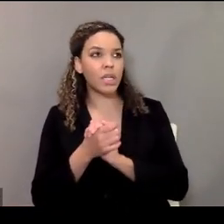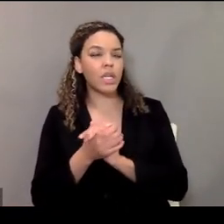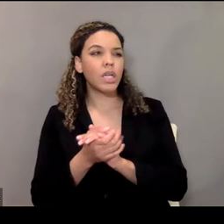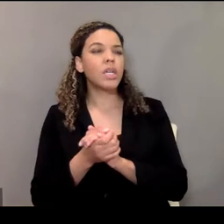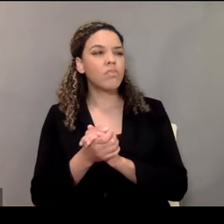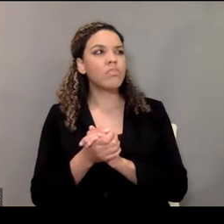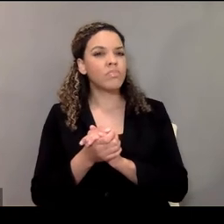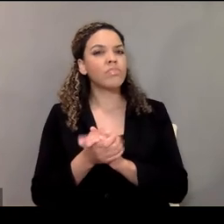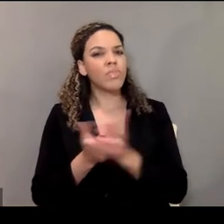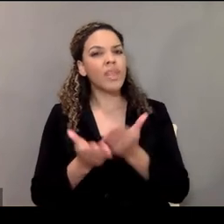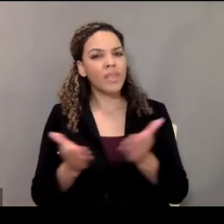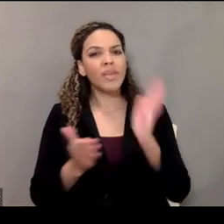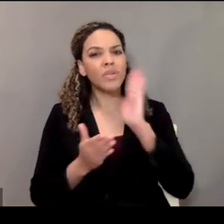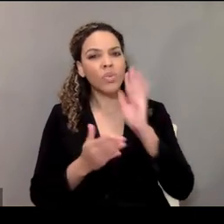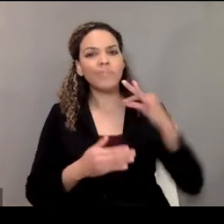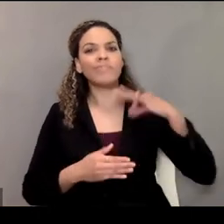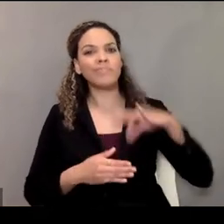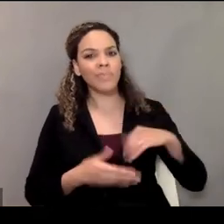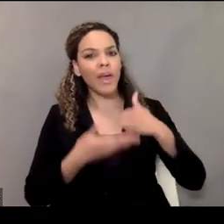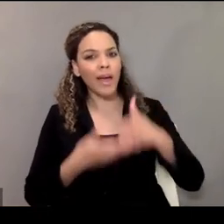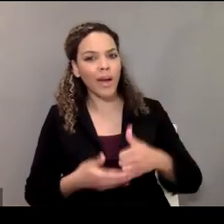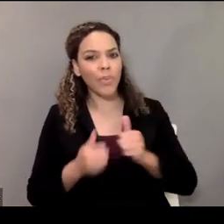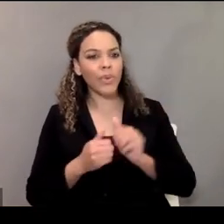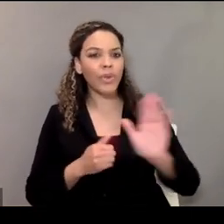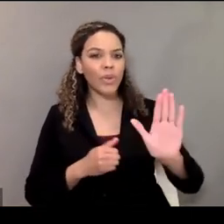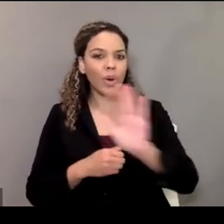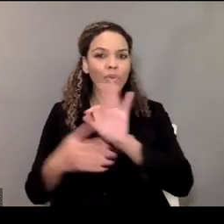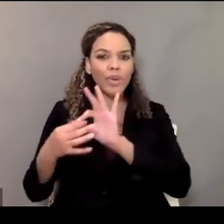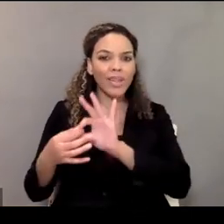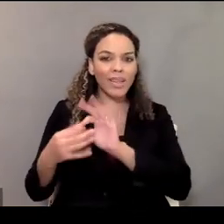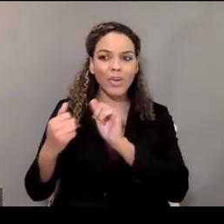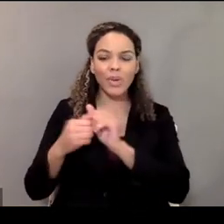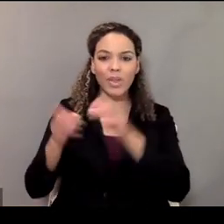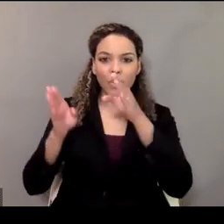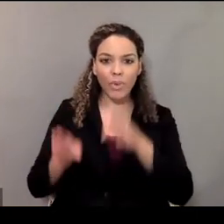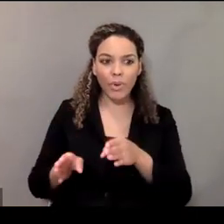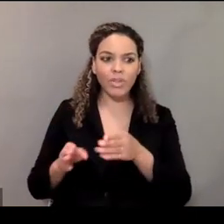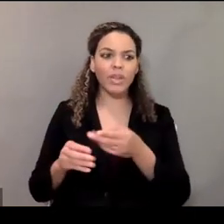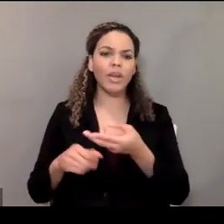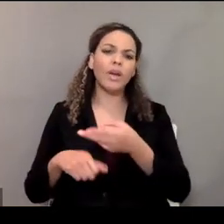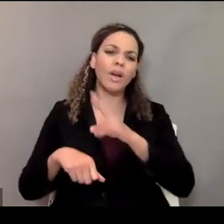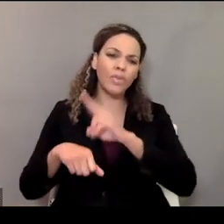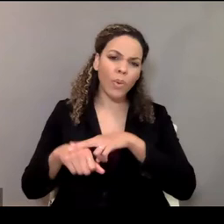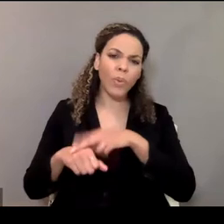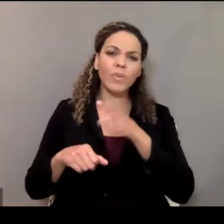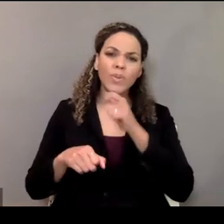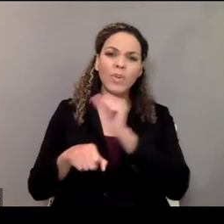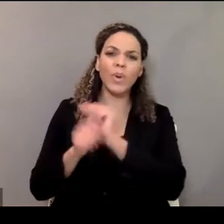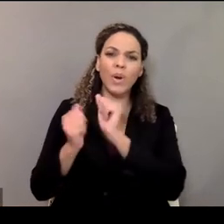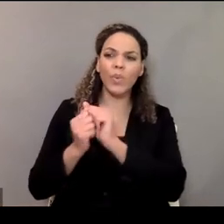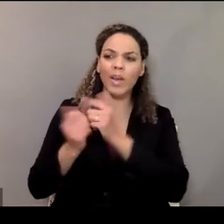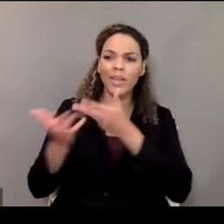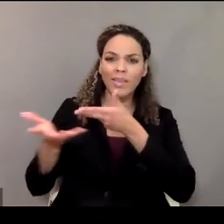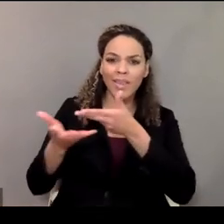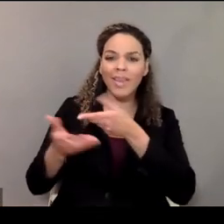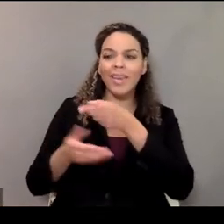things that will be helpful in your relationship with the person, of course, the individual you're working with